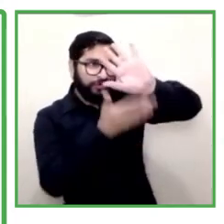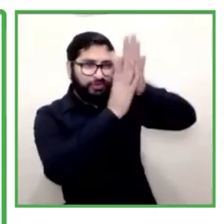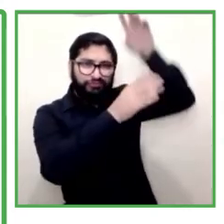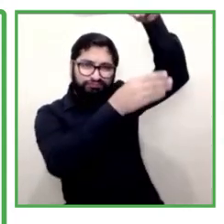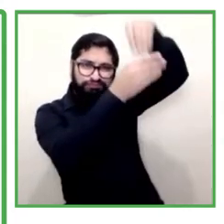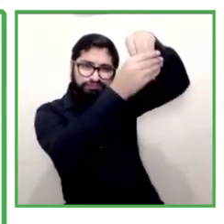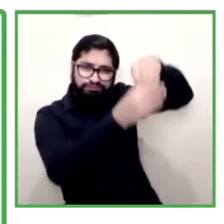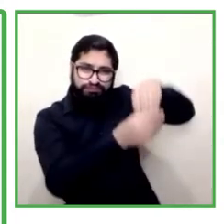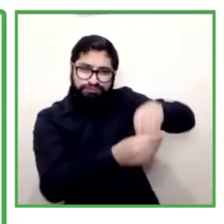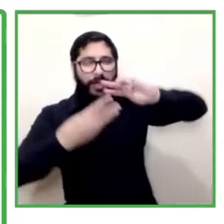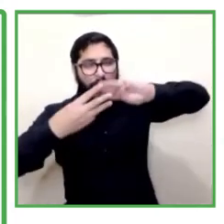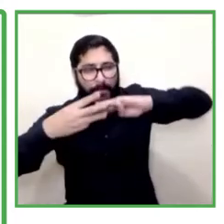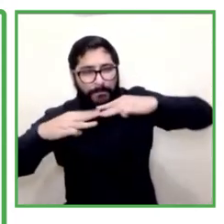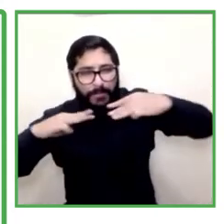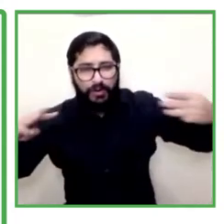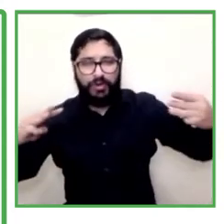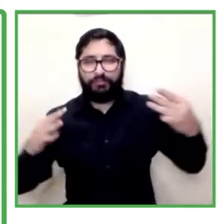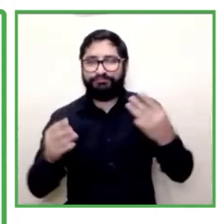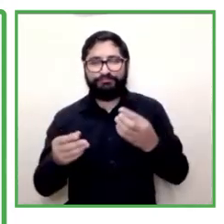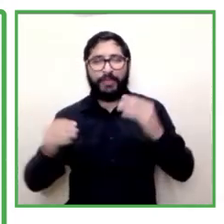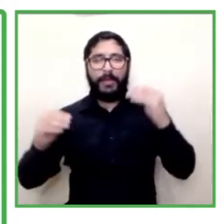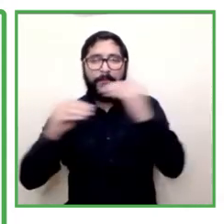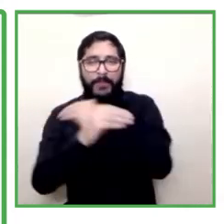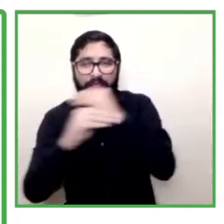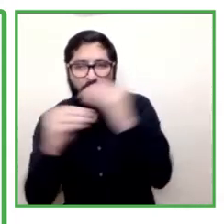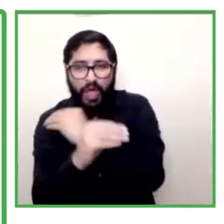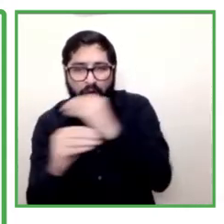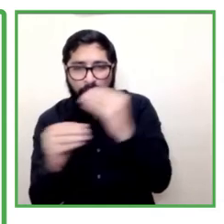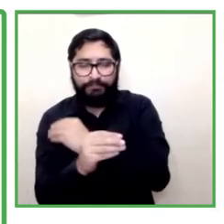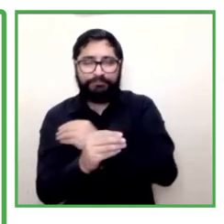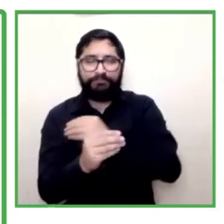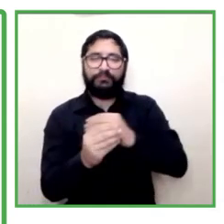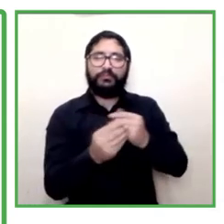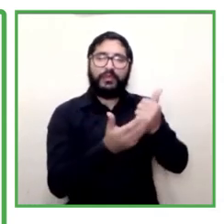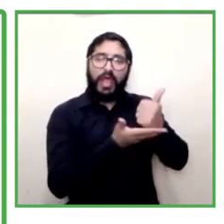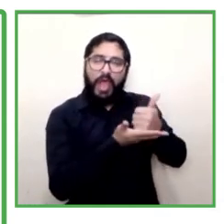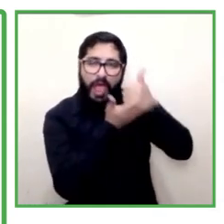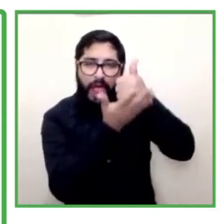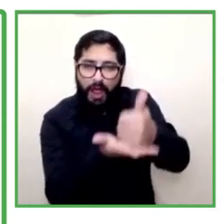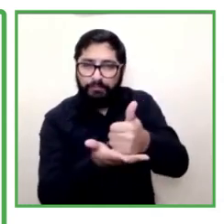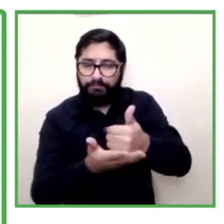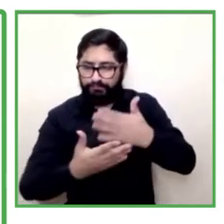and so that this platform can start complying with accessibility